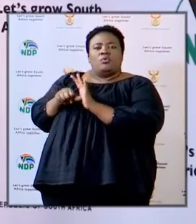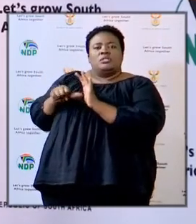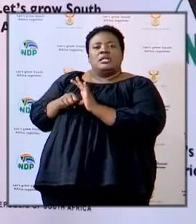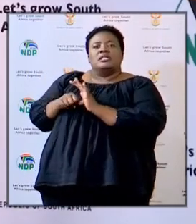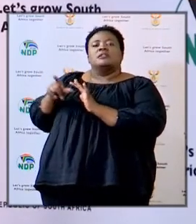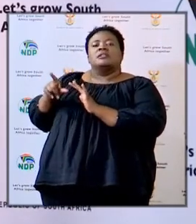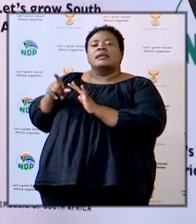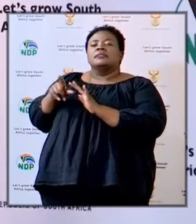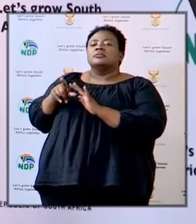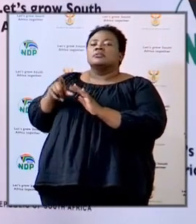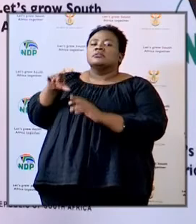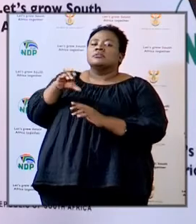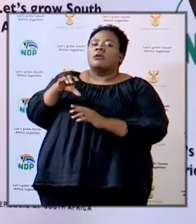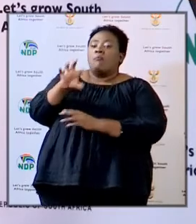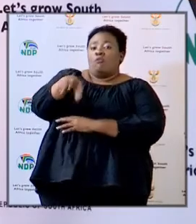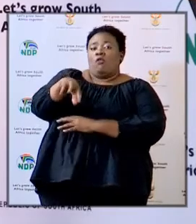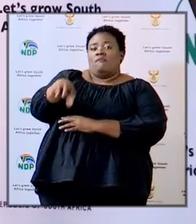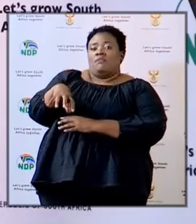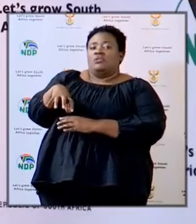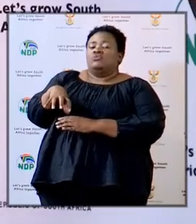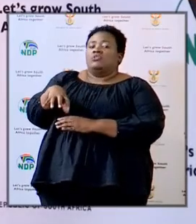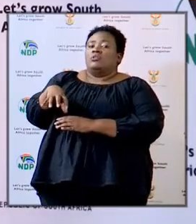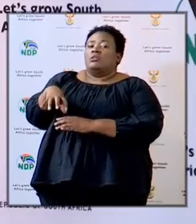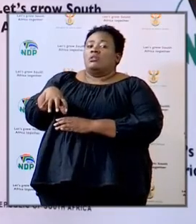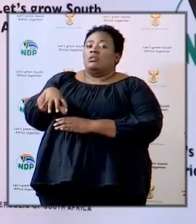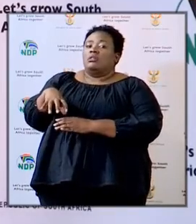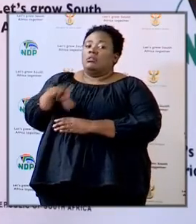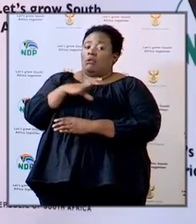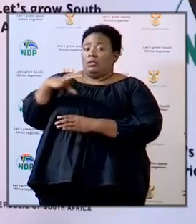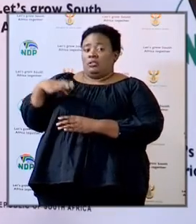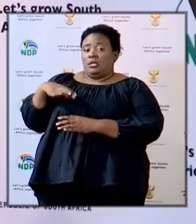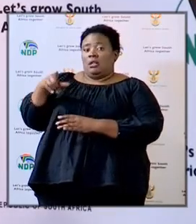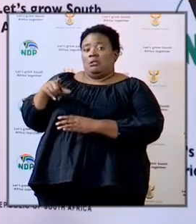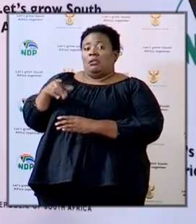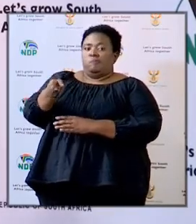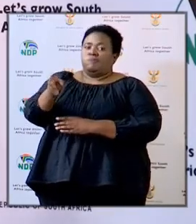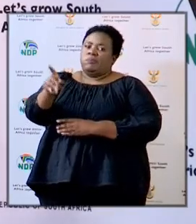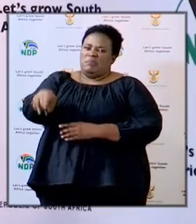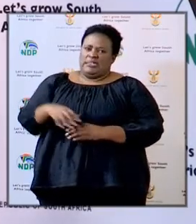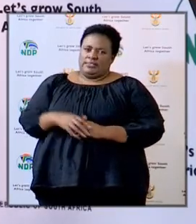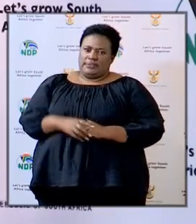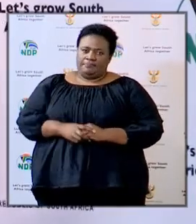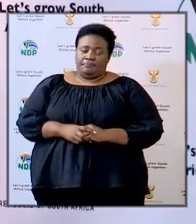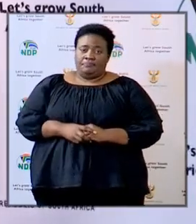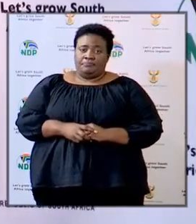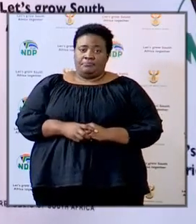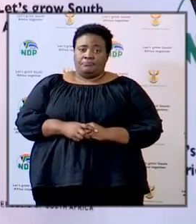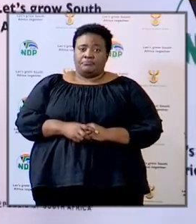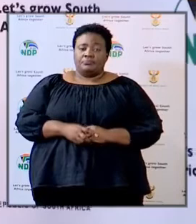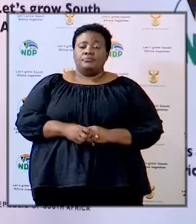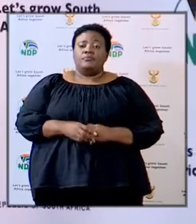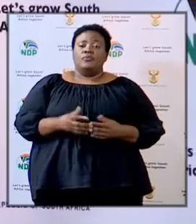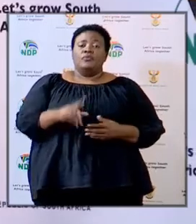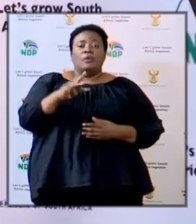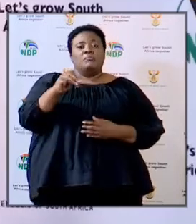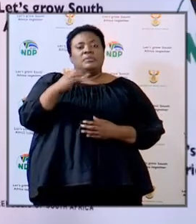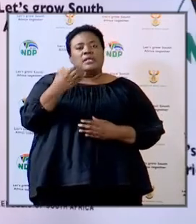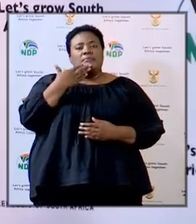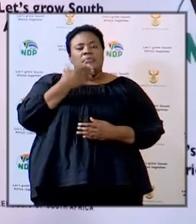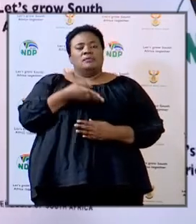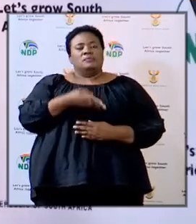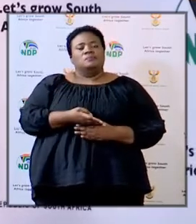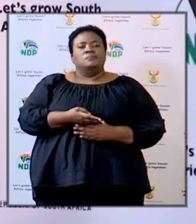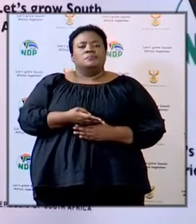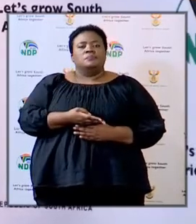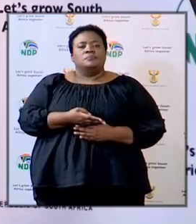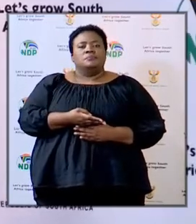he addresses the Provincial Command Council there as well. Mr. Maudau, can you please come through so that we're able to take